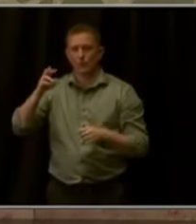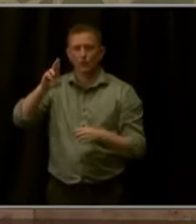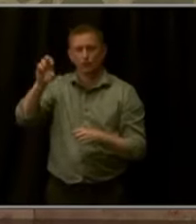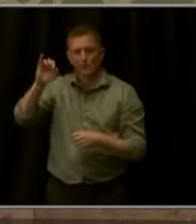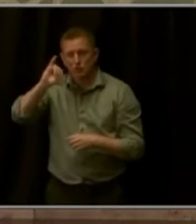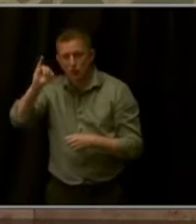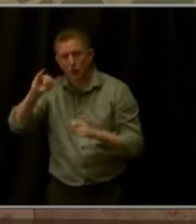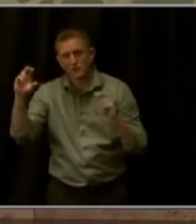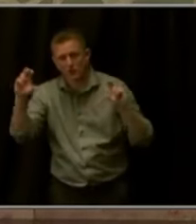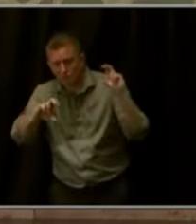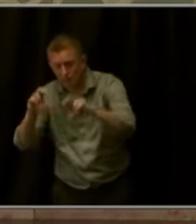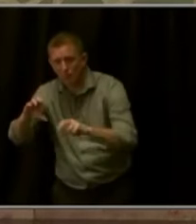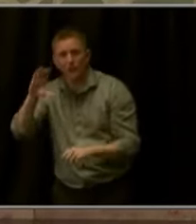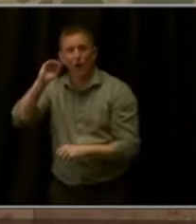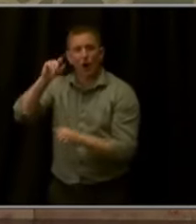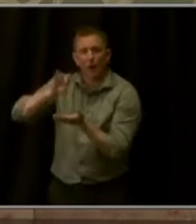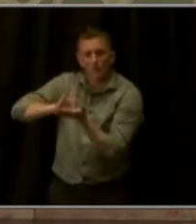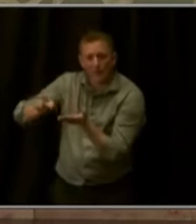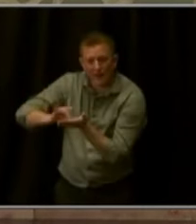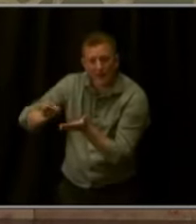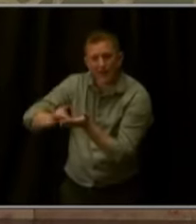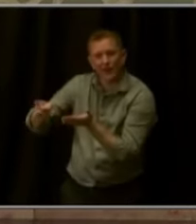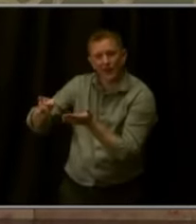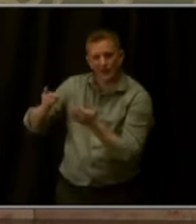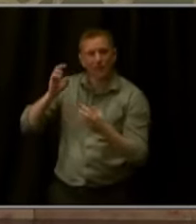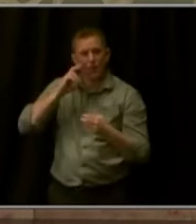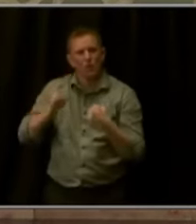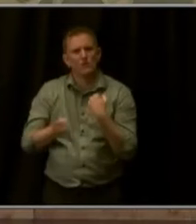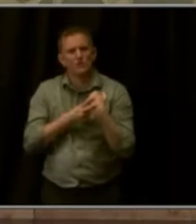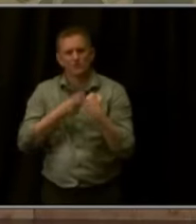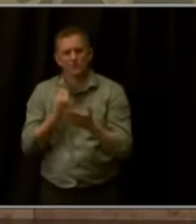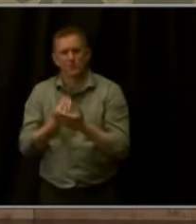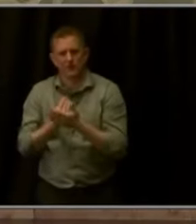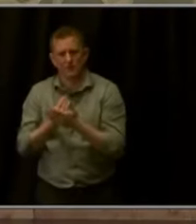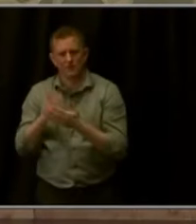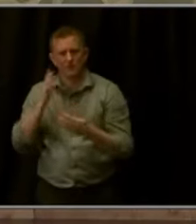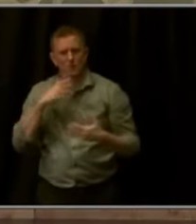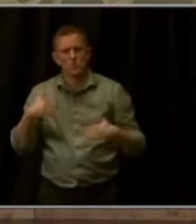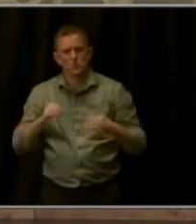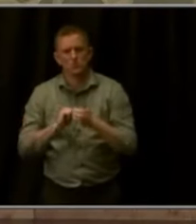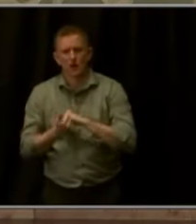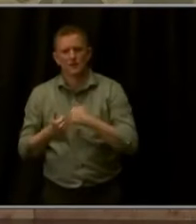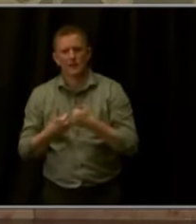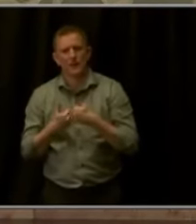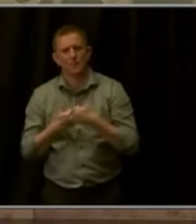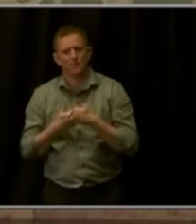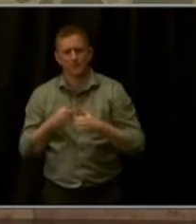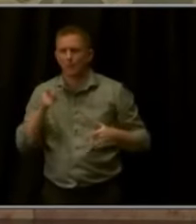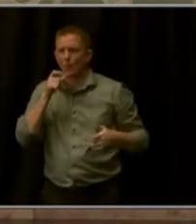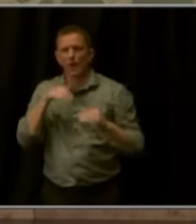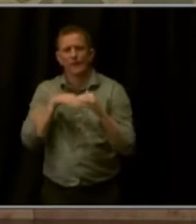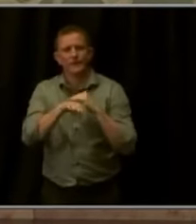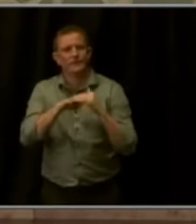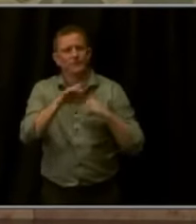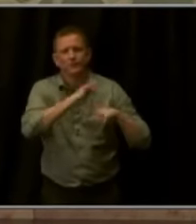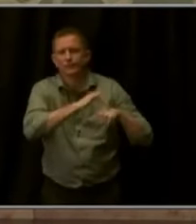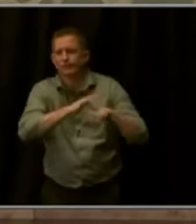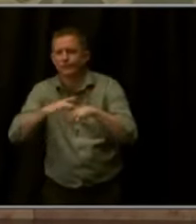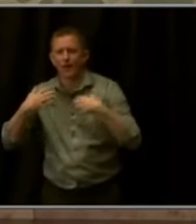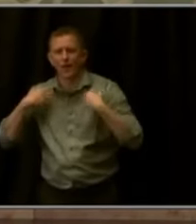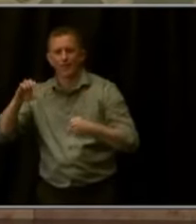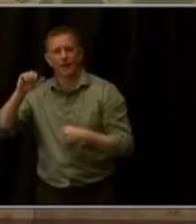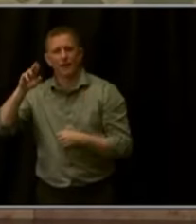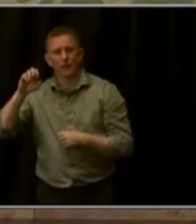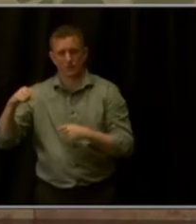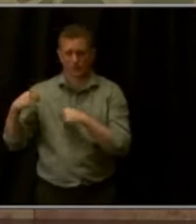both of which have been cost-saving game-changers for people accessing healthcare in our state. Since its creation, reinsurance has